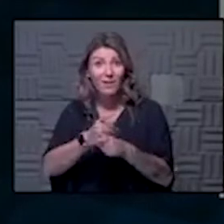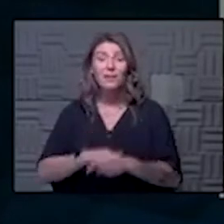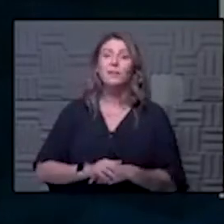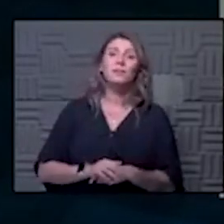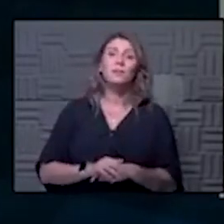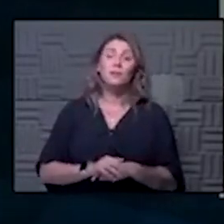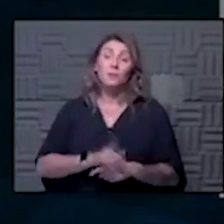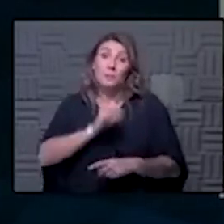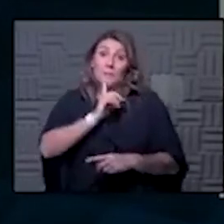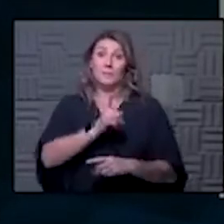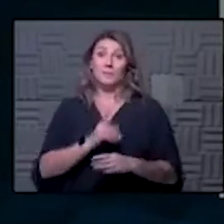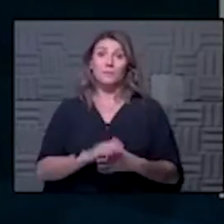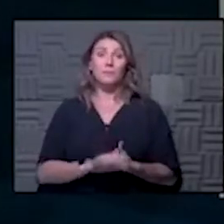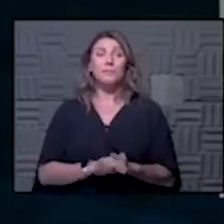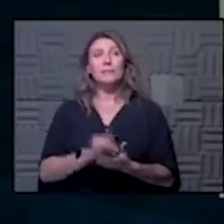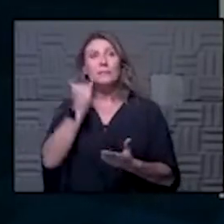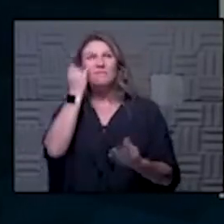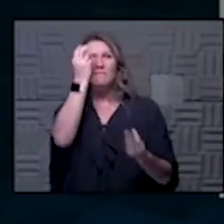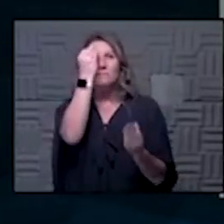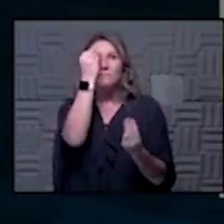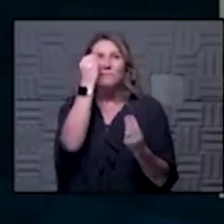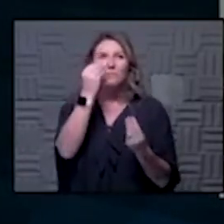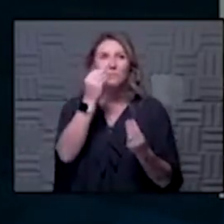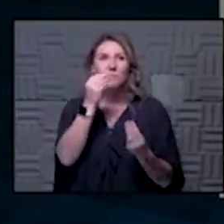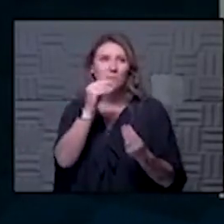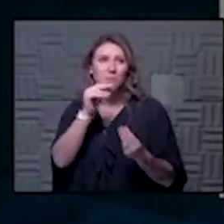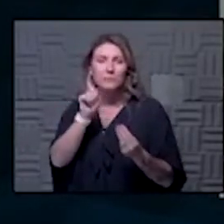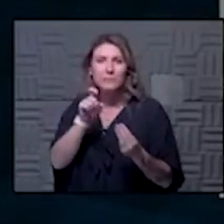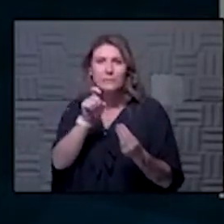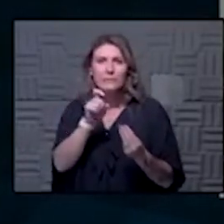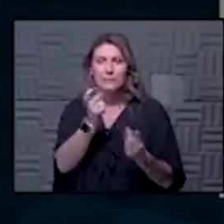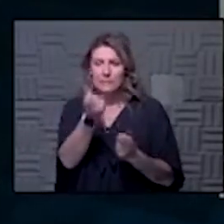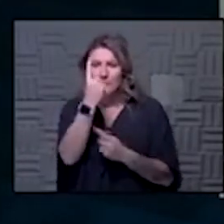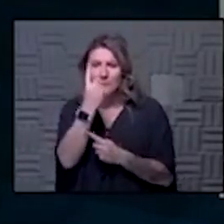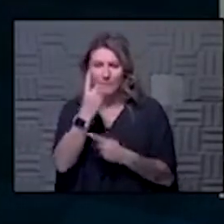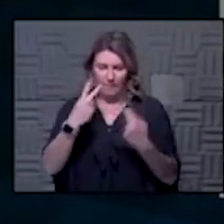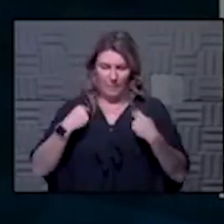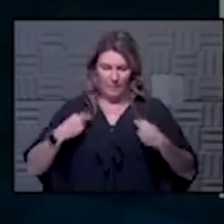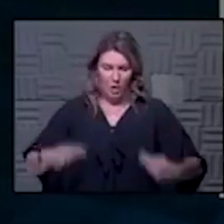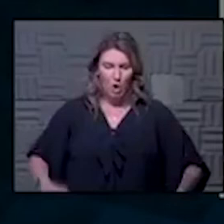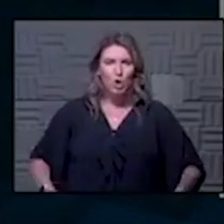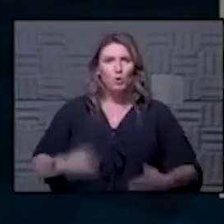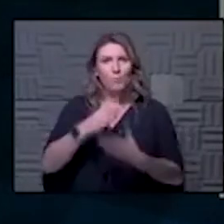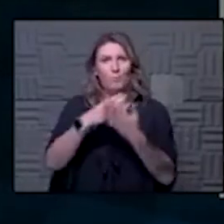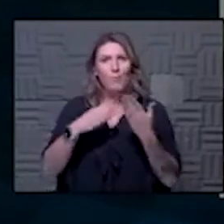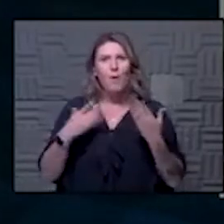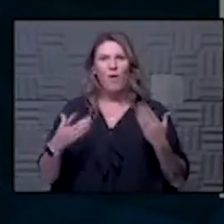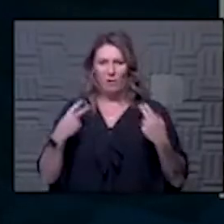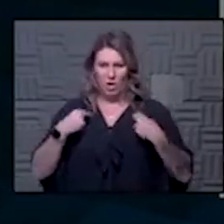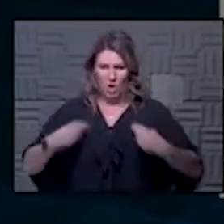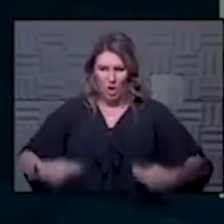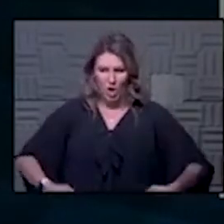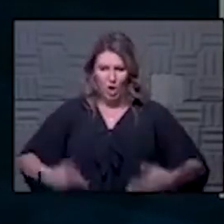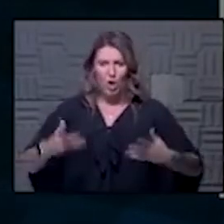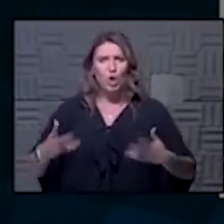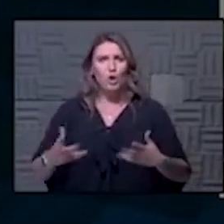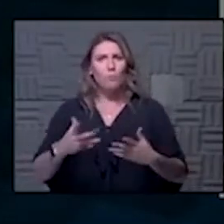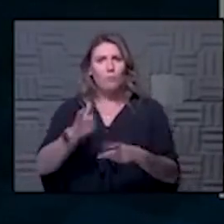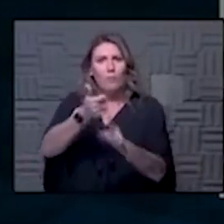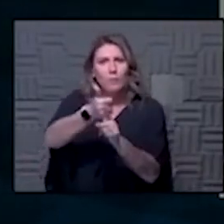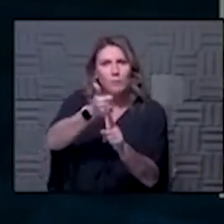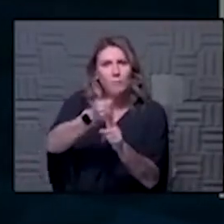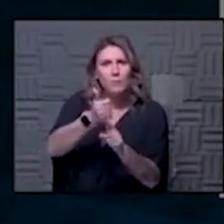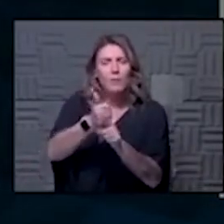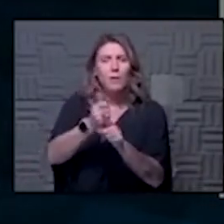if we think about this we have to really take into consideration the human equation the human factor of